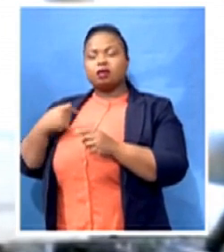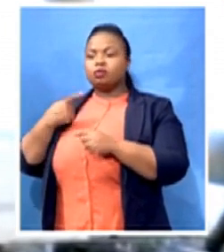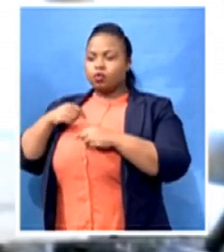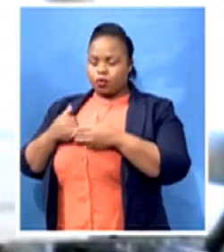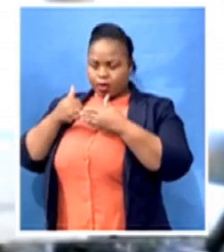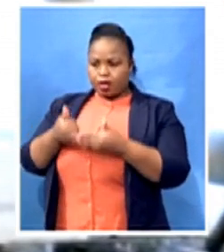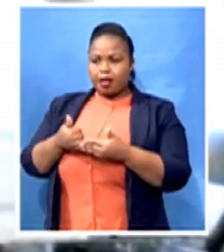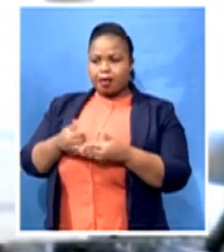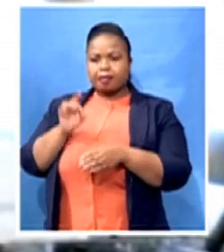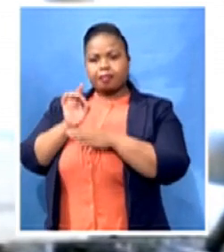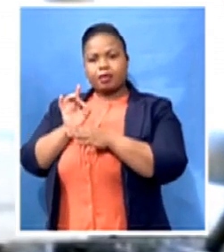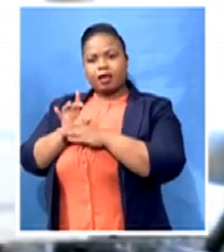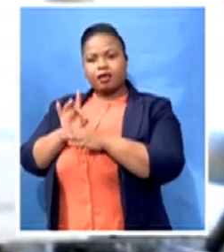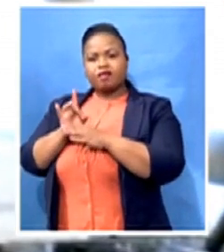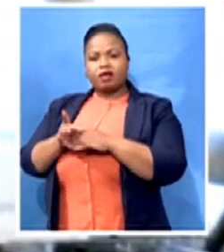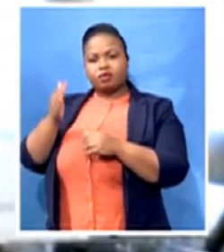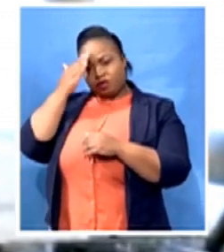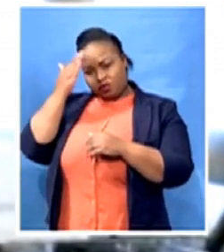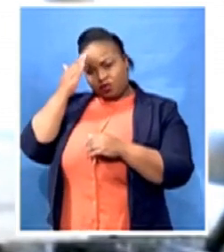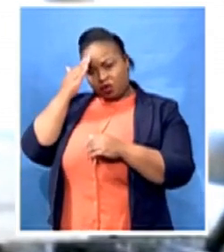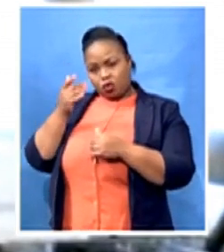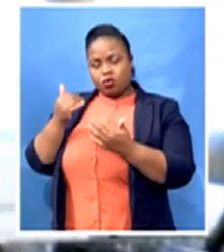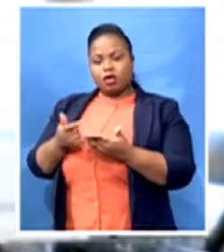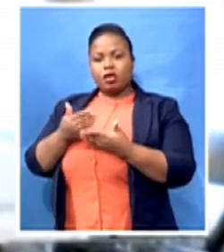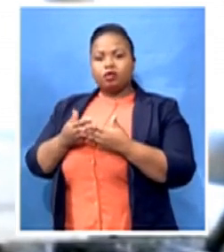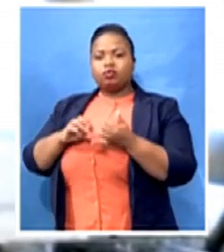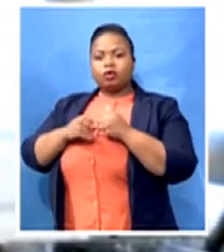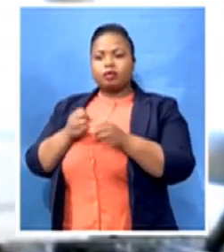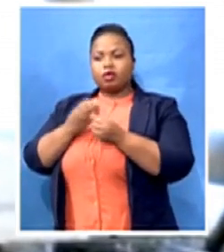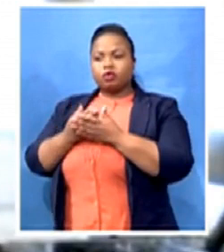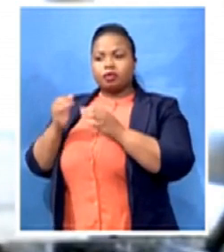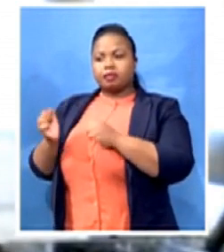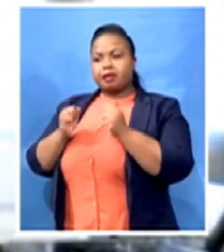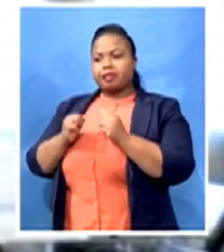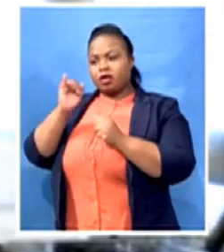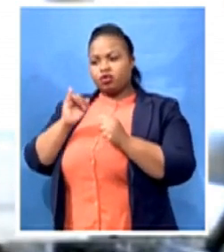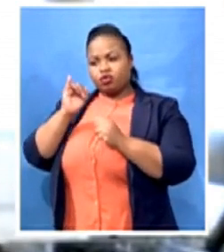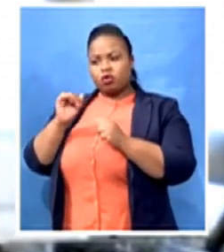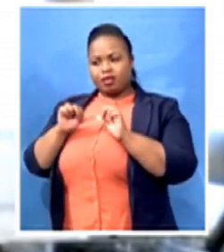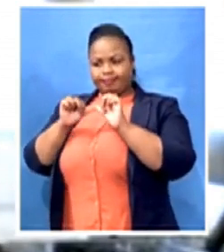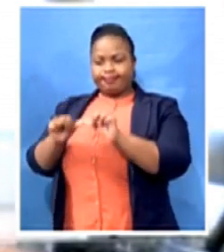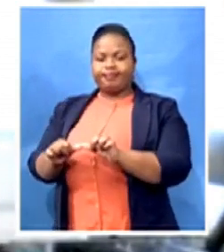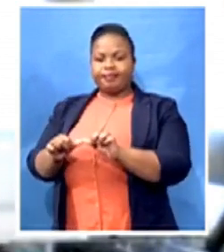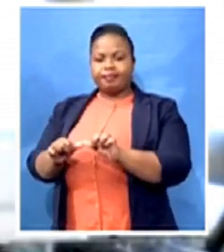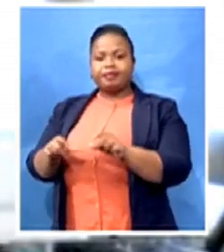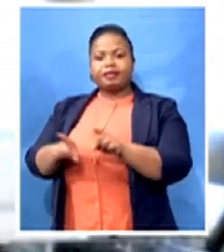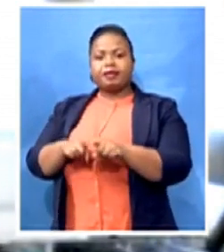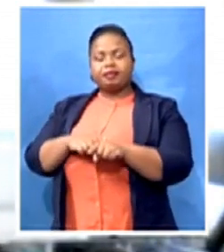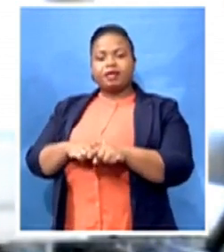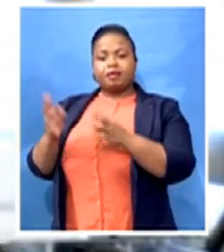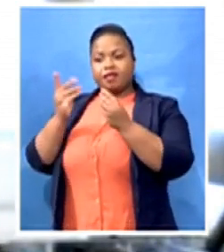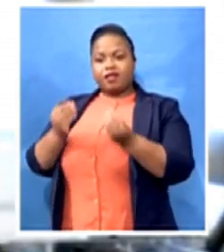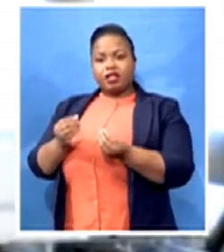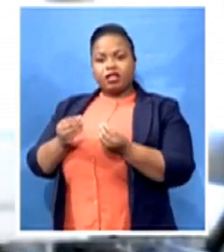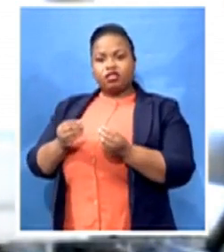make sure that you keep a level of cover while reducing the financial strain of the normal